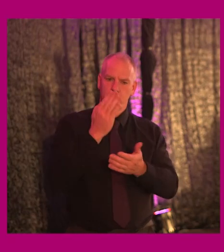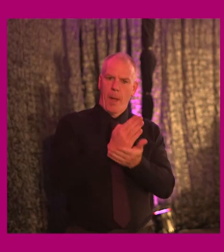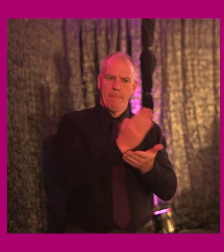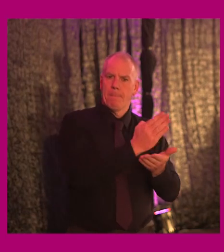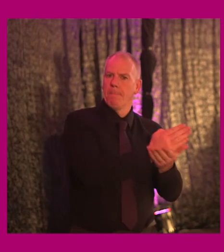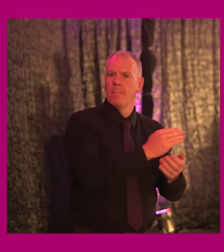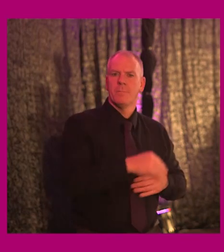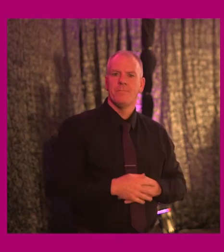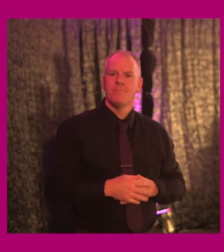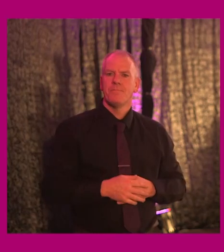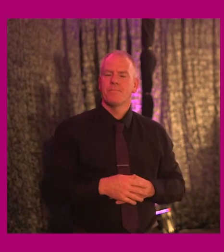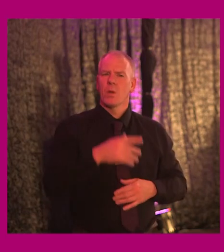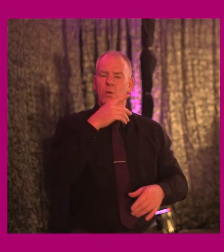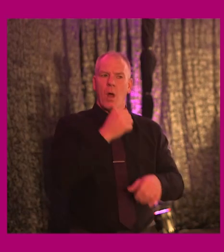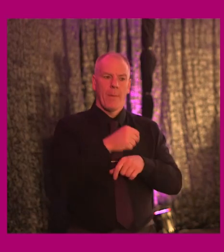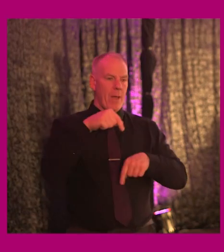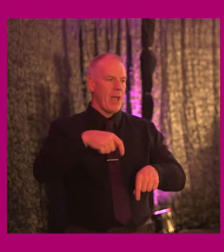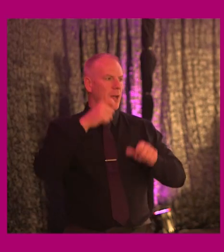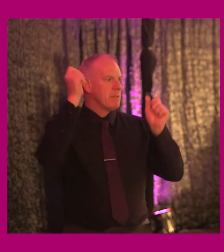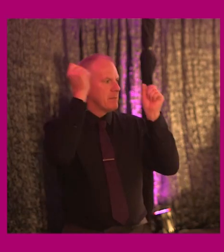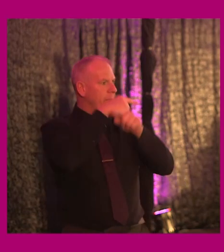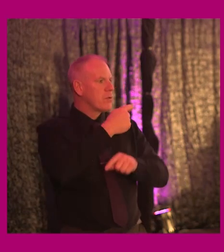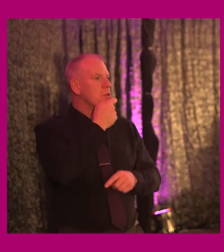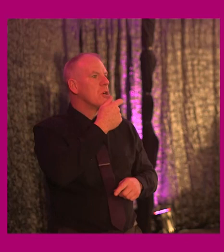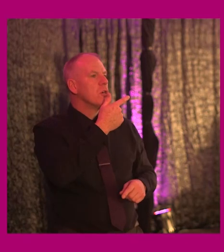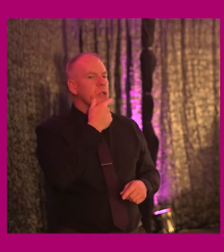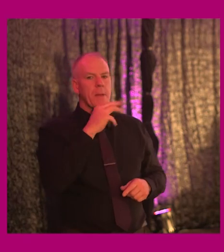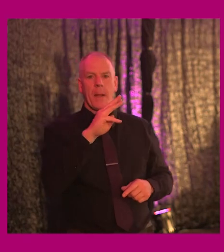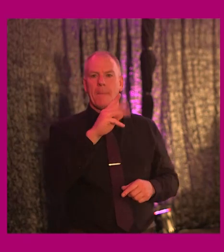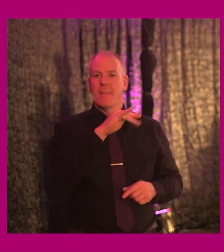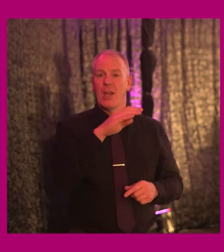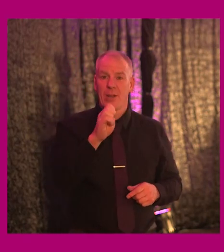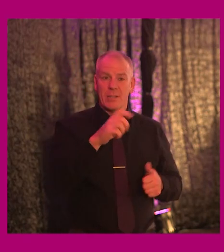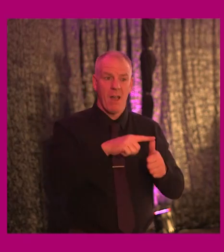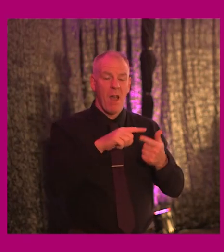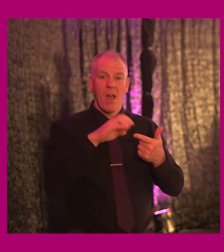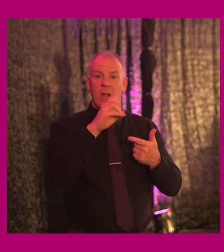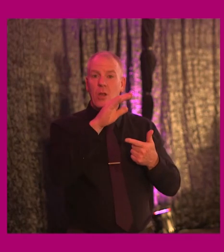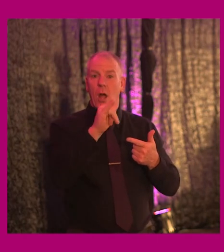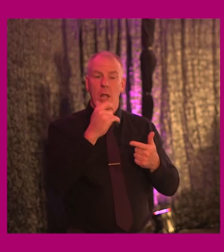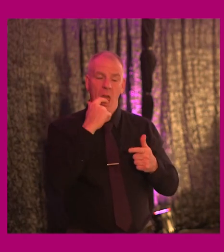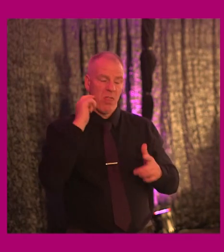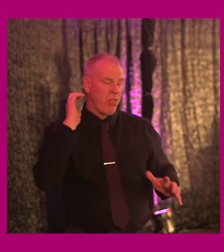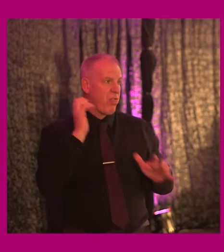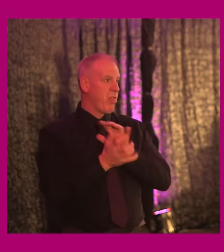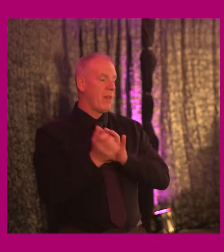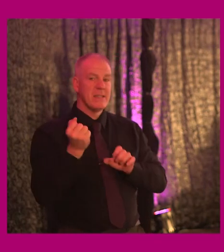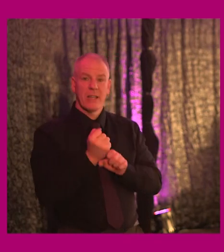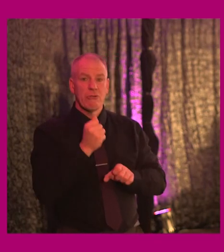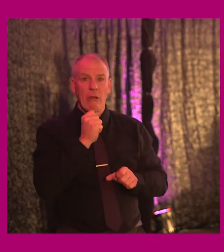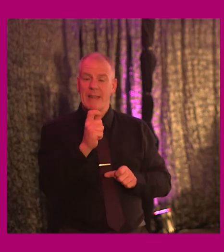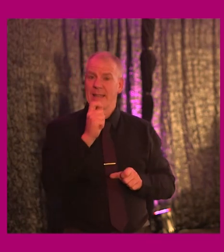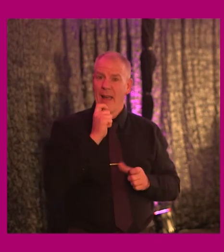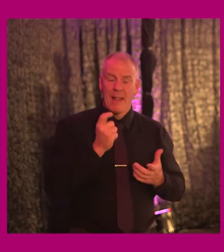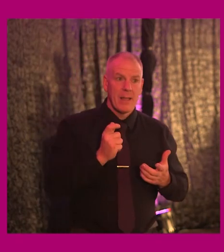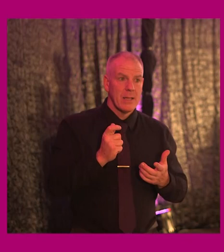He talked about how difficult it is in Dublin where Pearson Connolly are a disaster. They don't tell you whether a